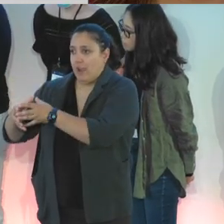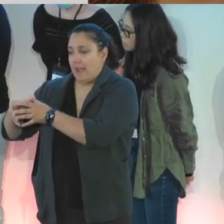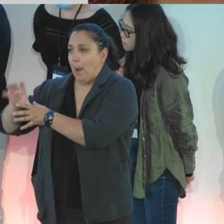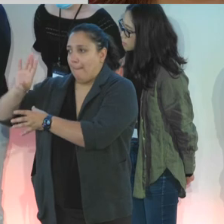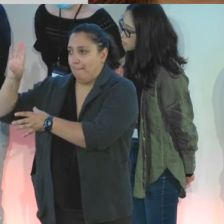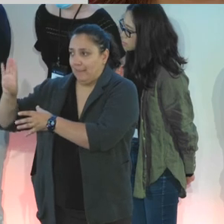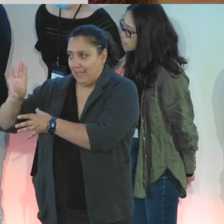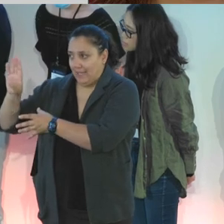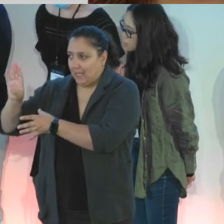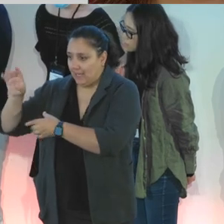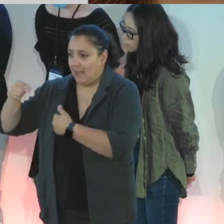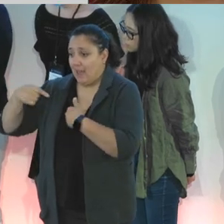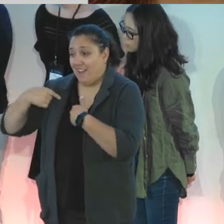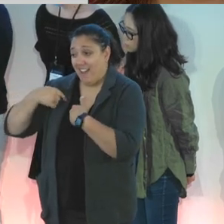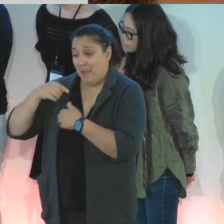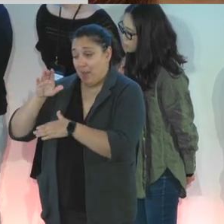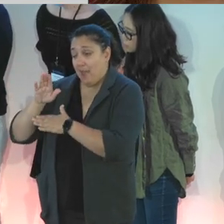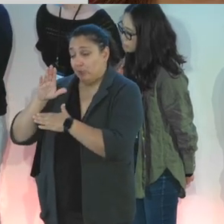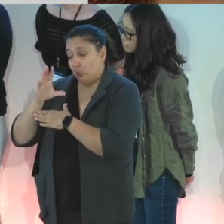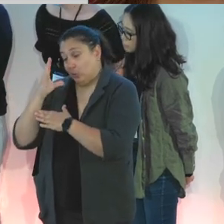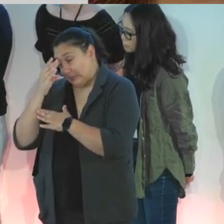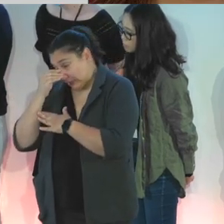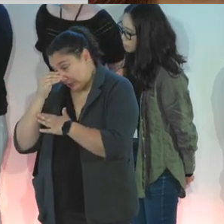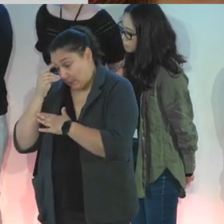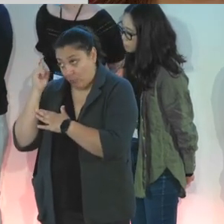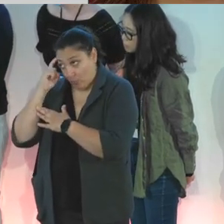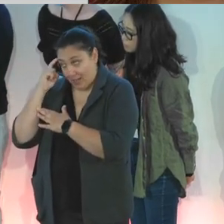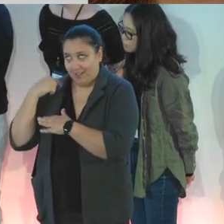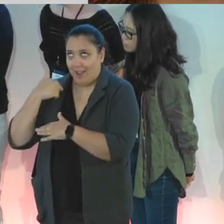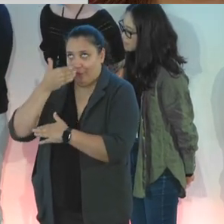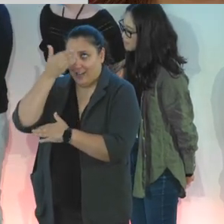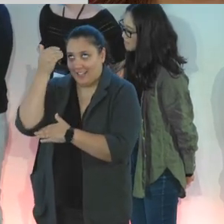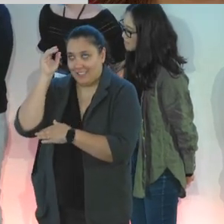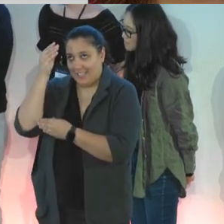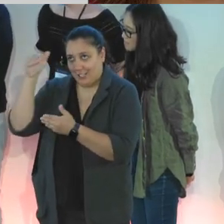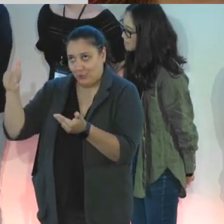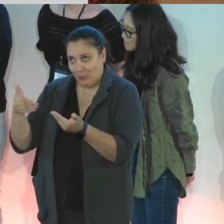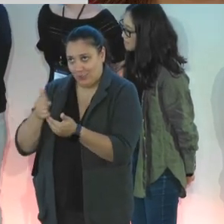very much an afternoon sleep brain, and I forgot to introduce myself. My apologies.